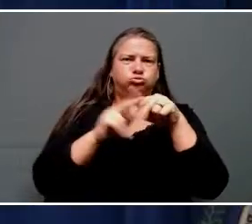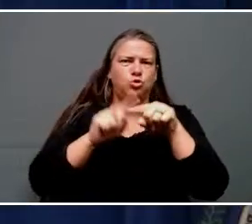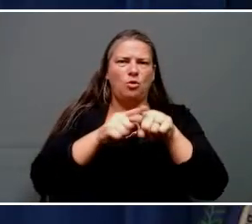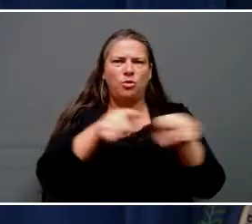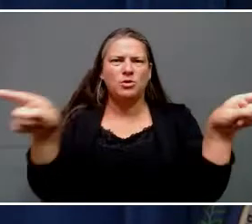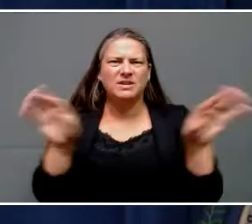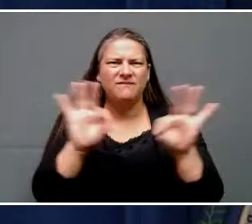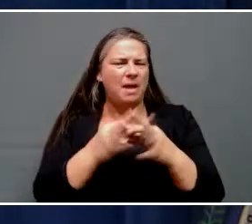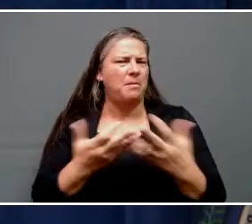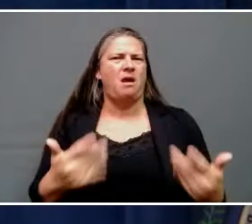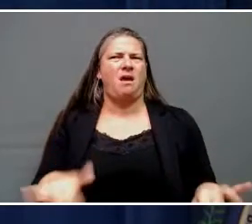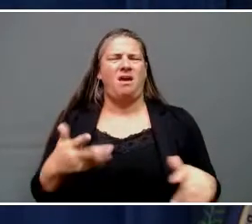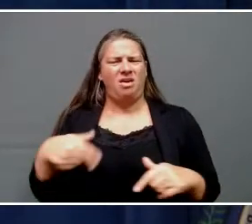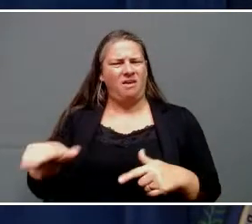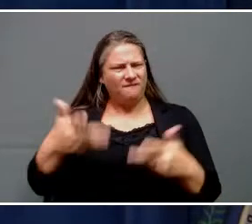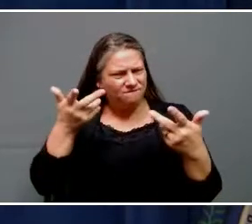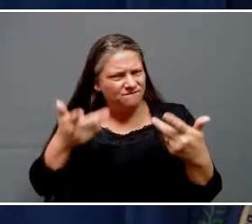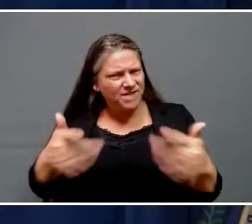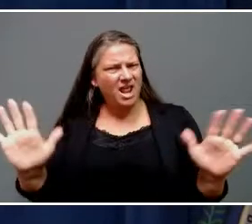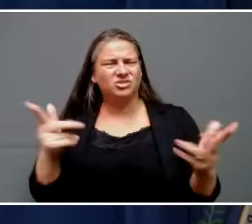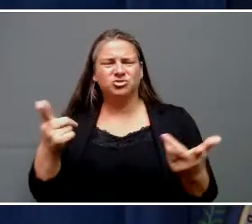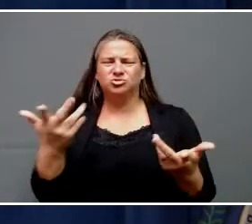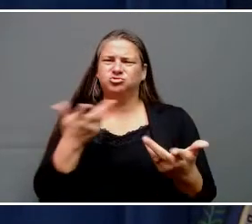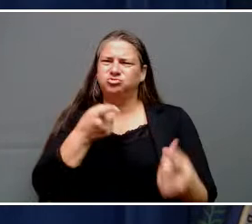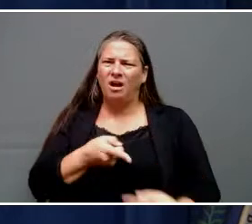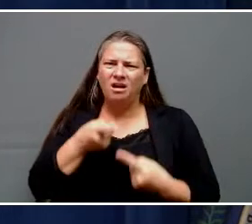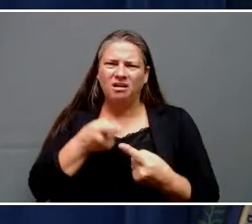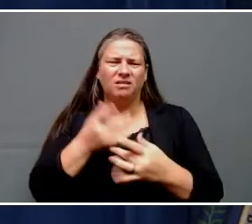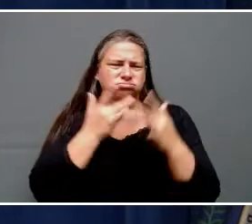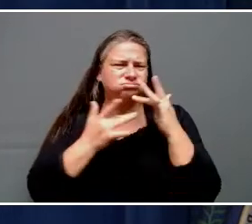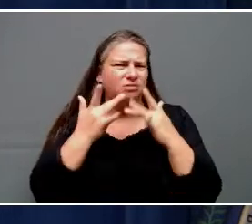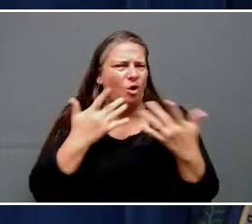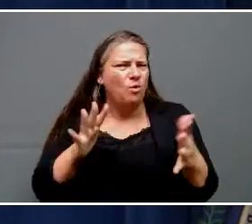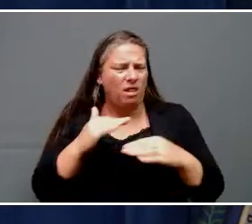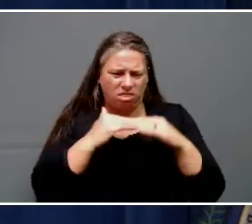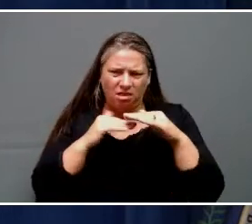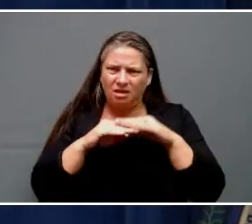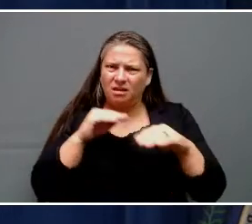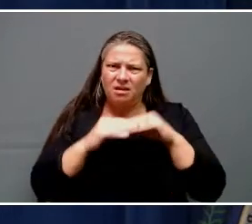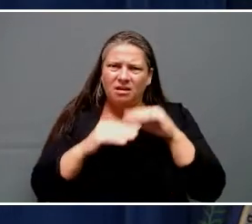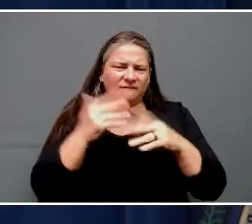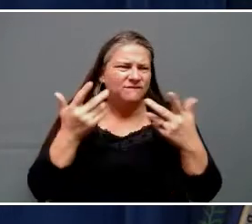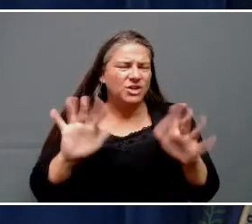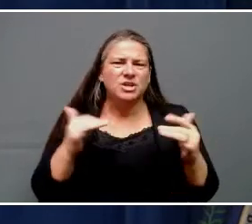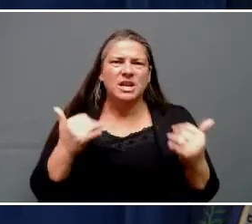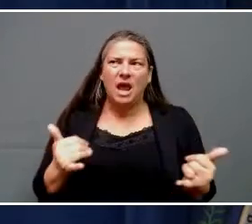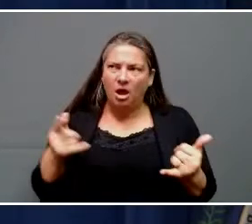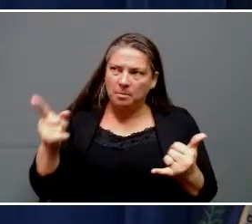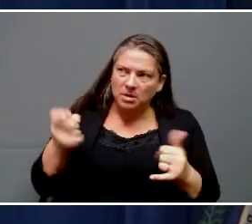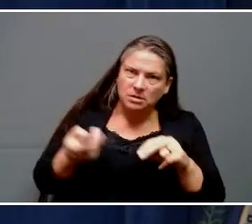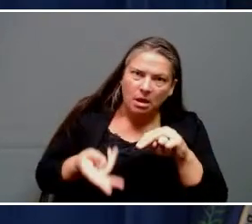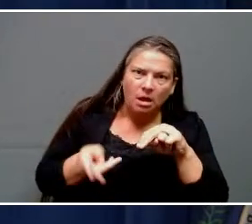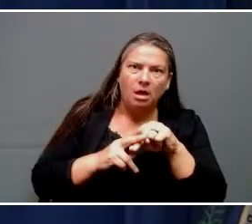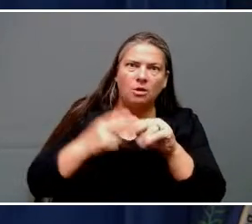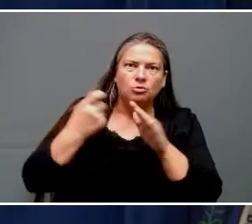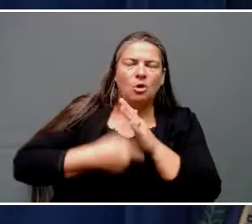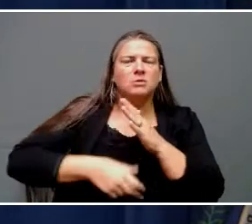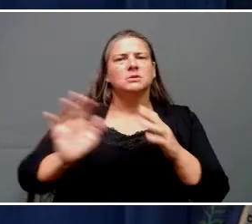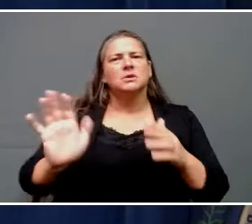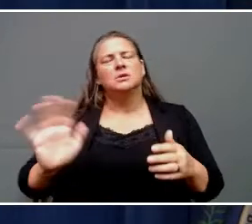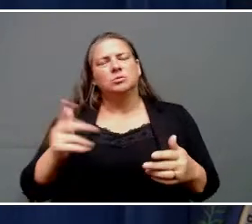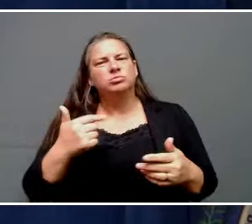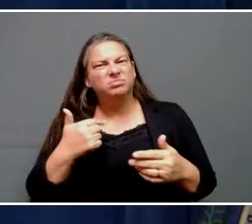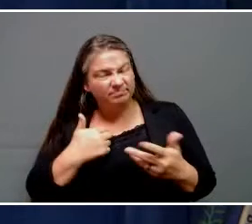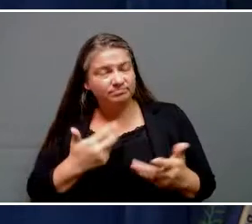are struggling to rebuild, and wondering what tomorrow is going to bring. It also provides significant help to our school